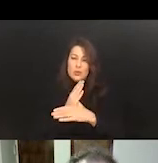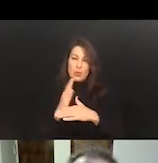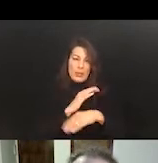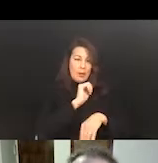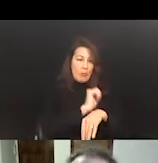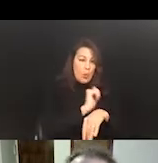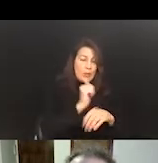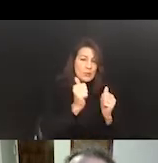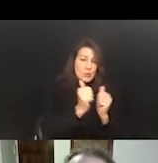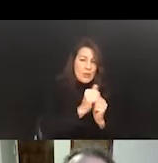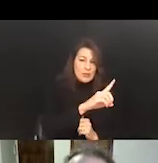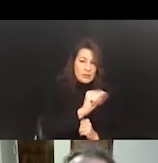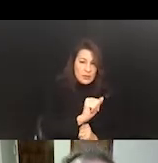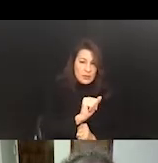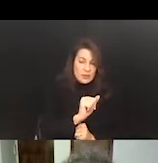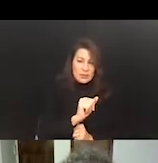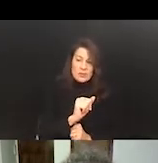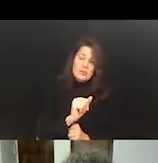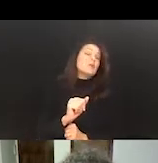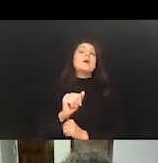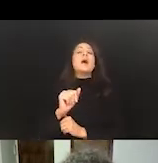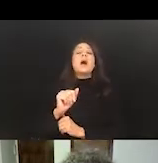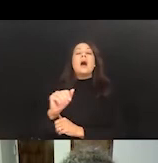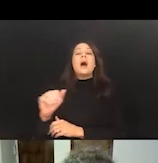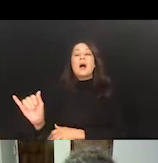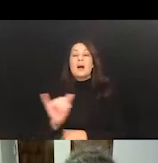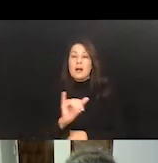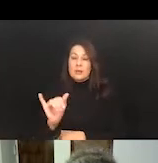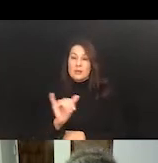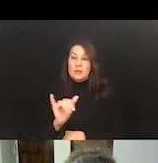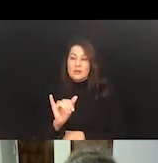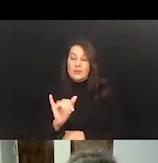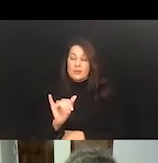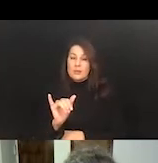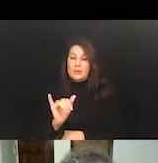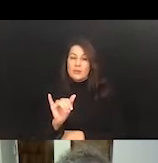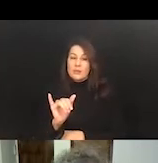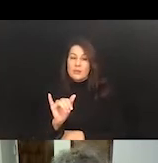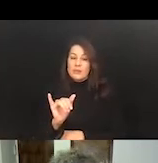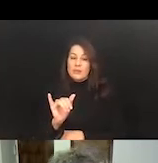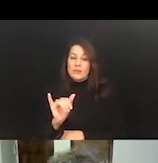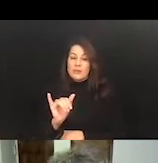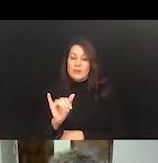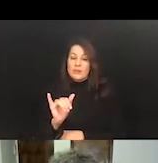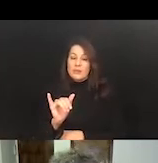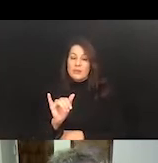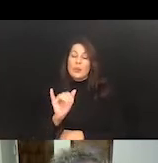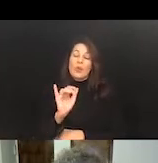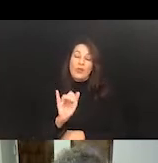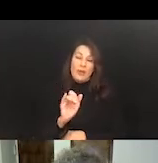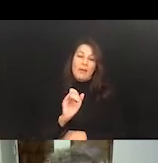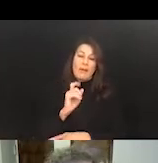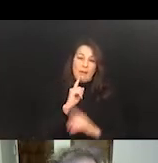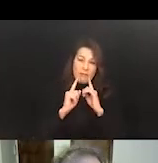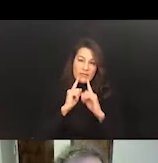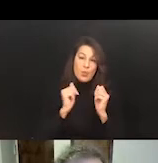with disabilities, as well as, well, that conversation with companies, and